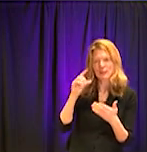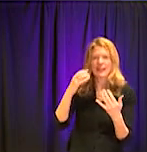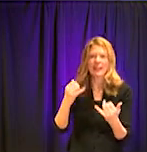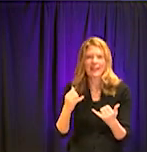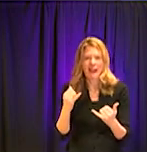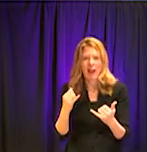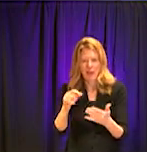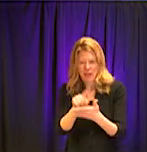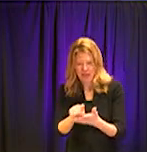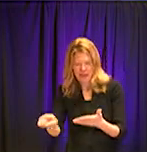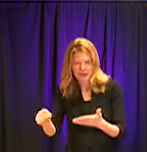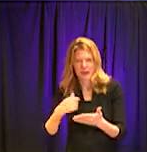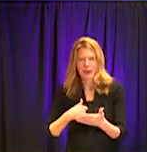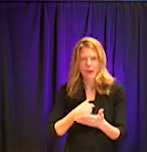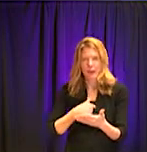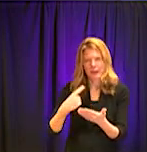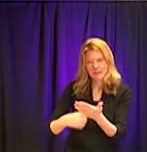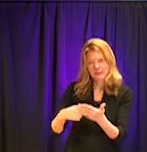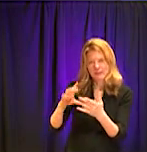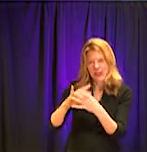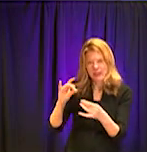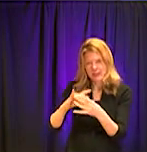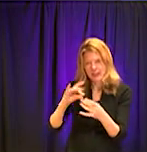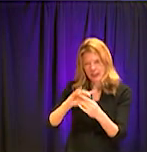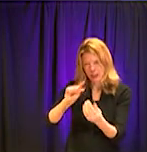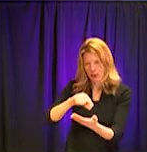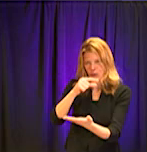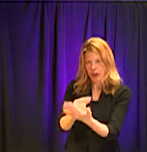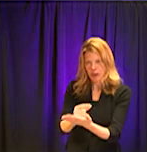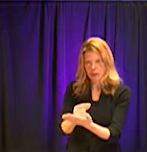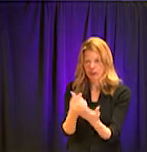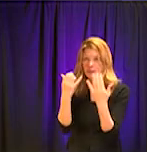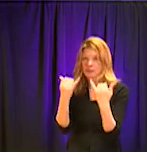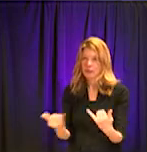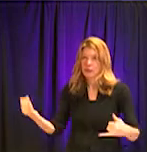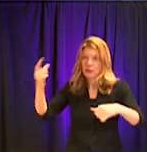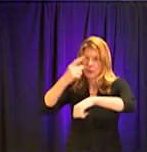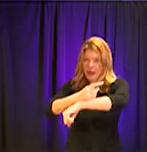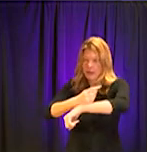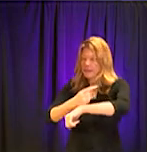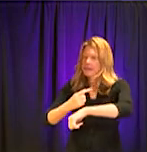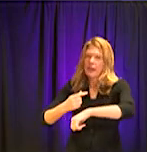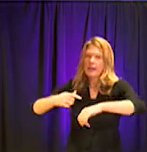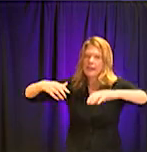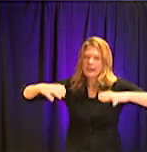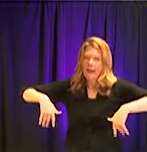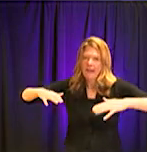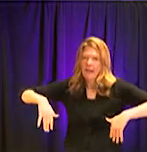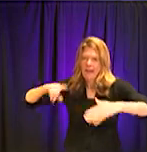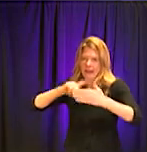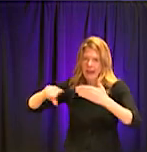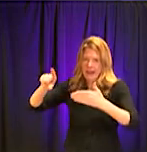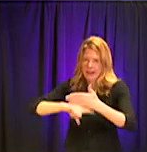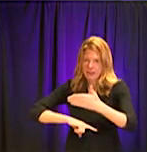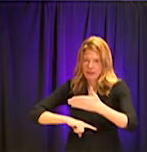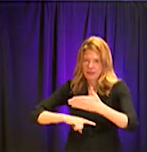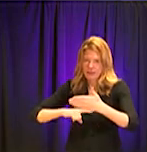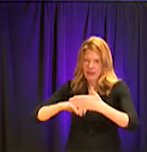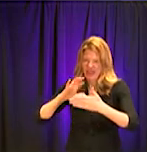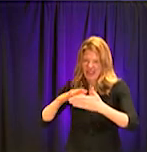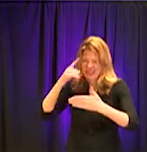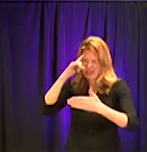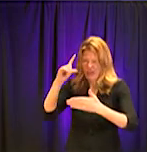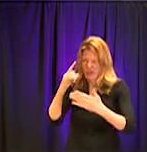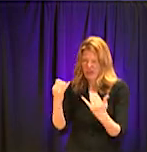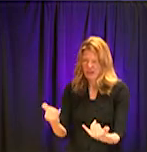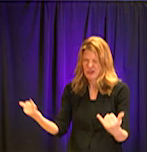This is what I'll say about graduation. Today, today, today, we have not canceled graduation. Today. That's a positive